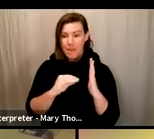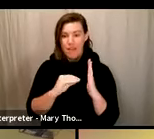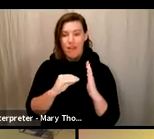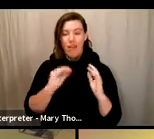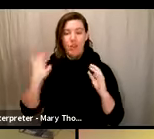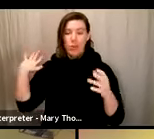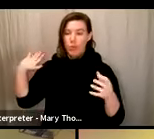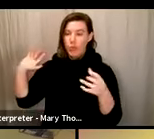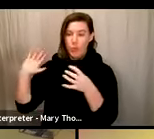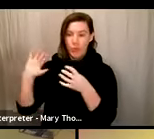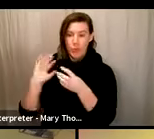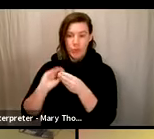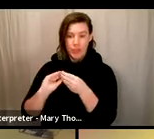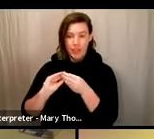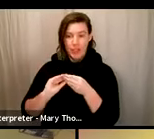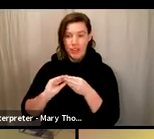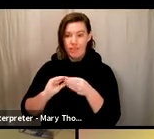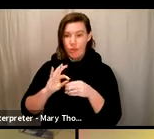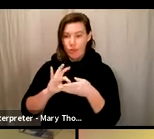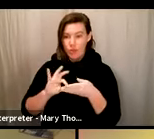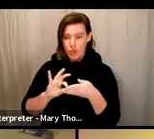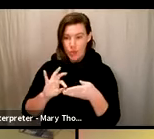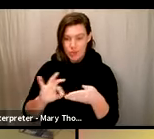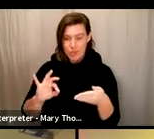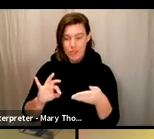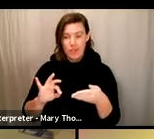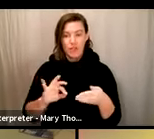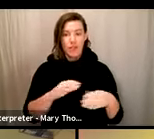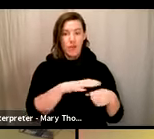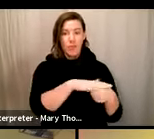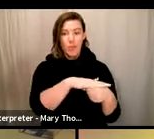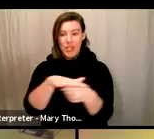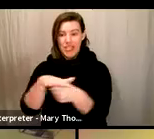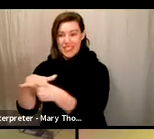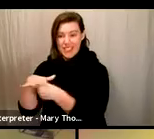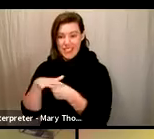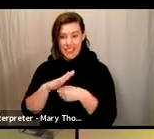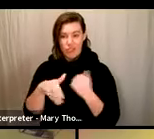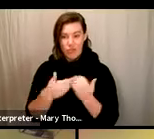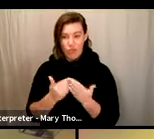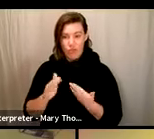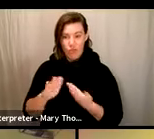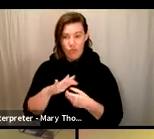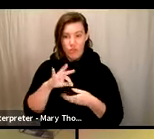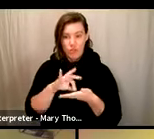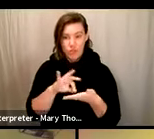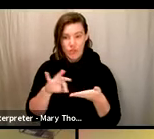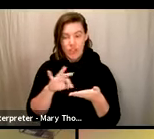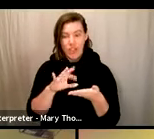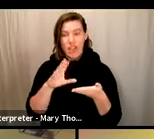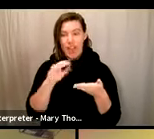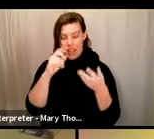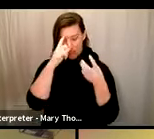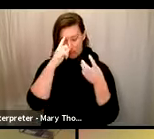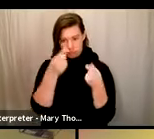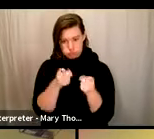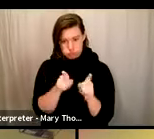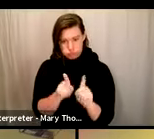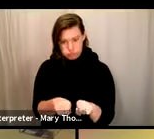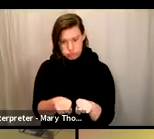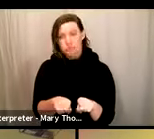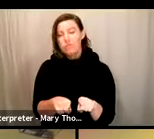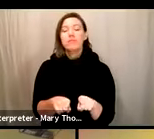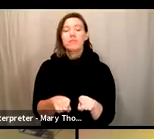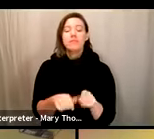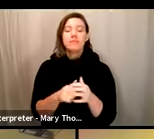results, and reconciliation report of votes cast at the general election held on